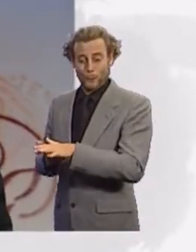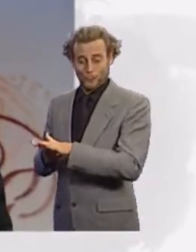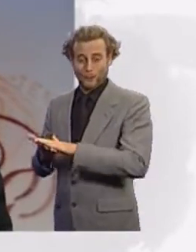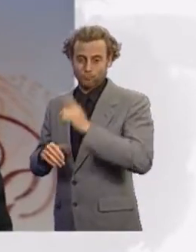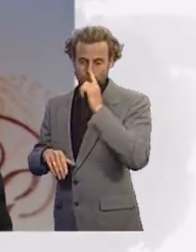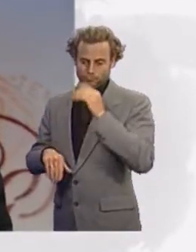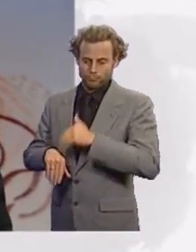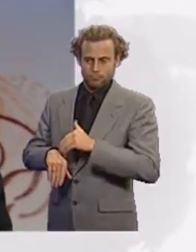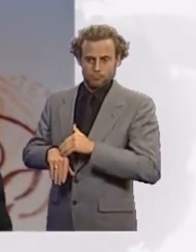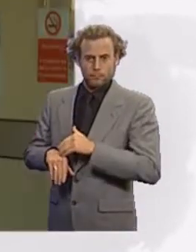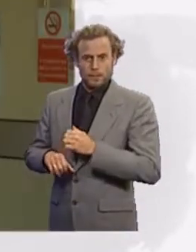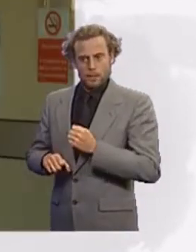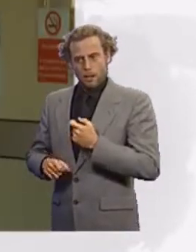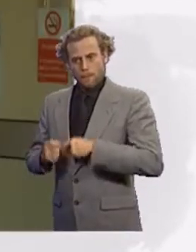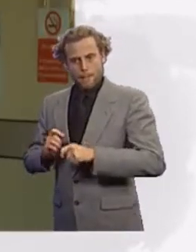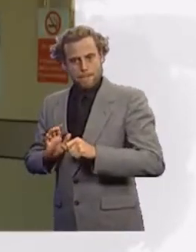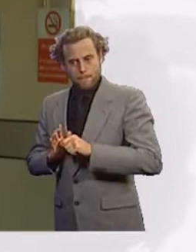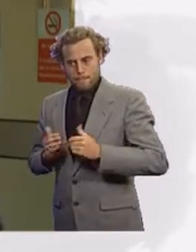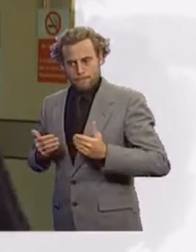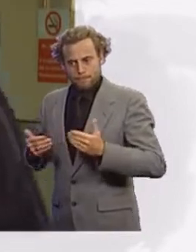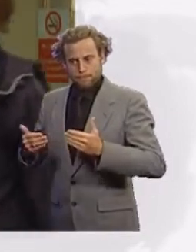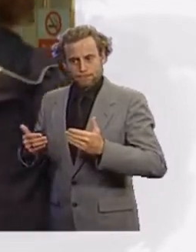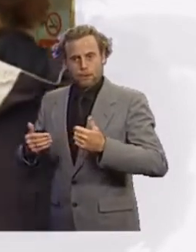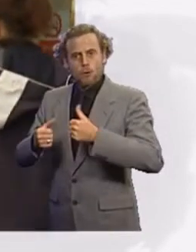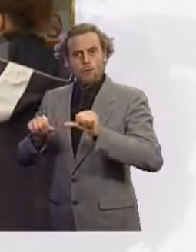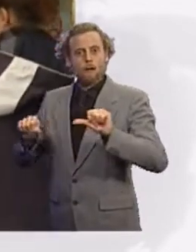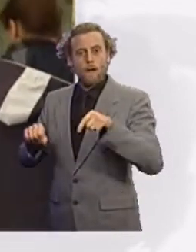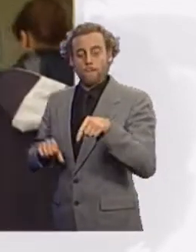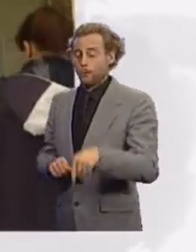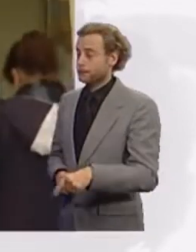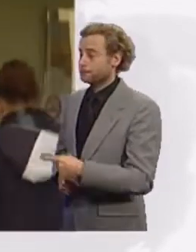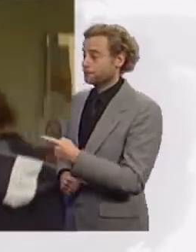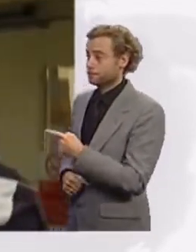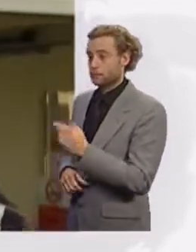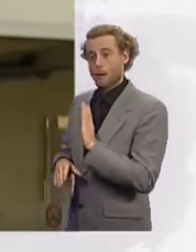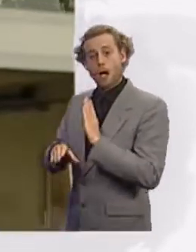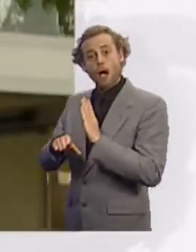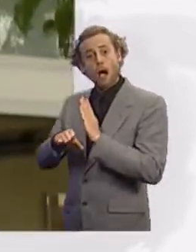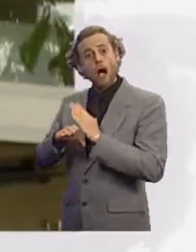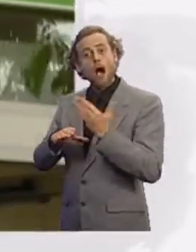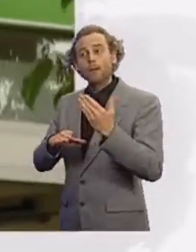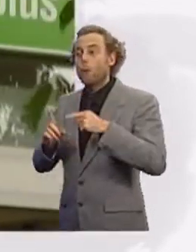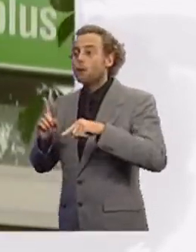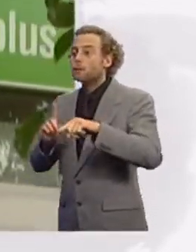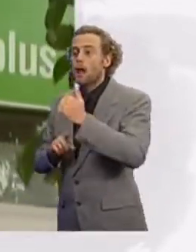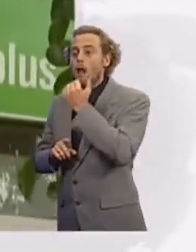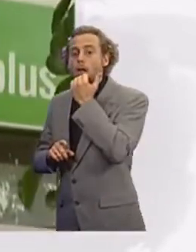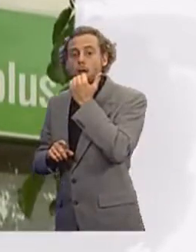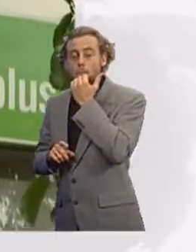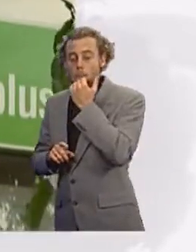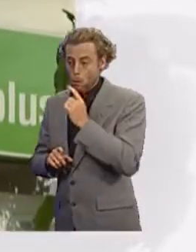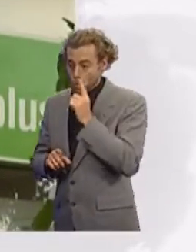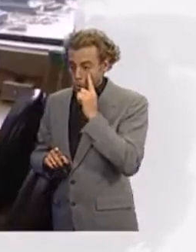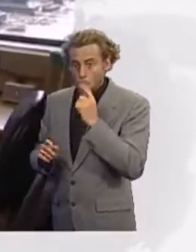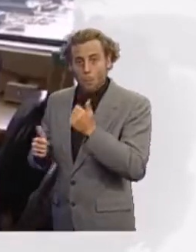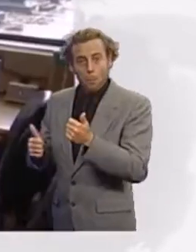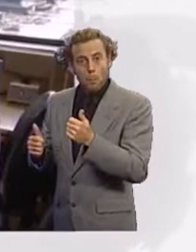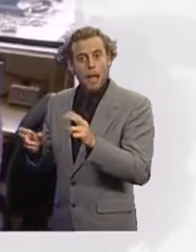on the recovery. A silver lining, unemployment figures fall again, but is it just the calm before the storm?